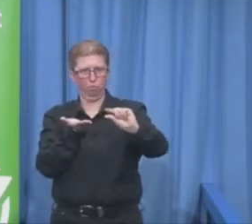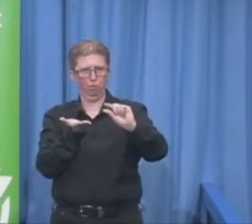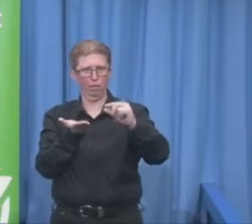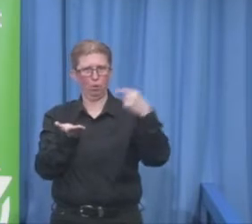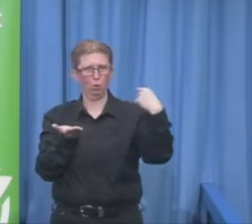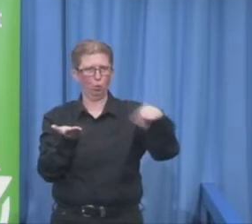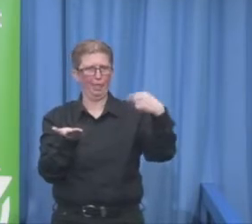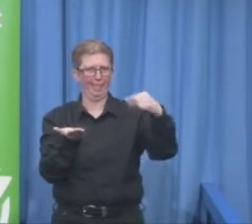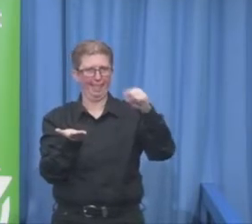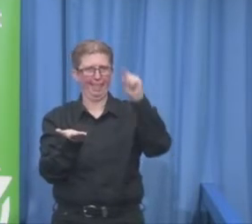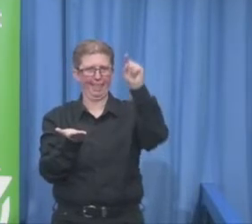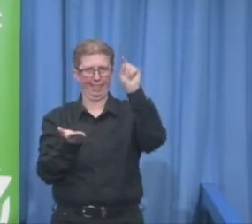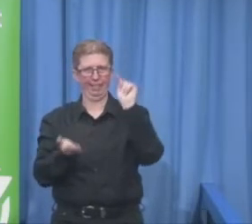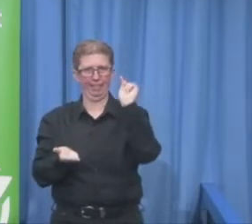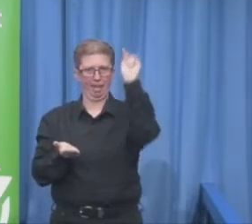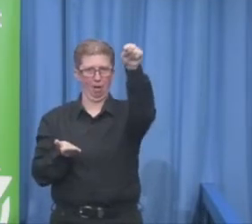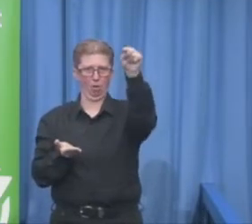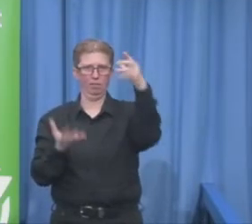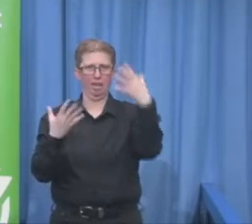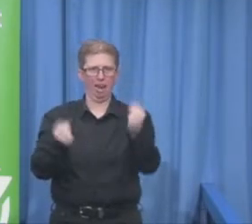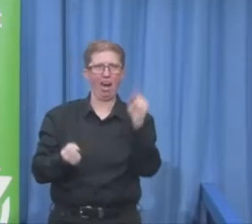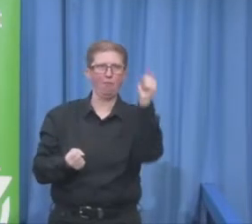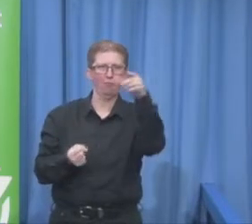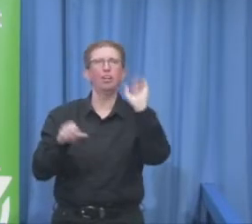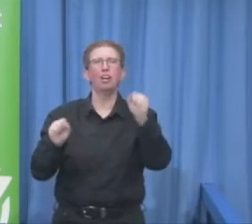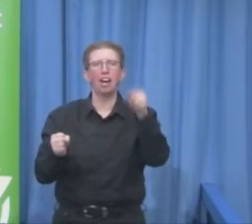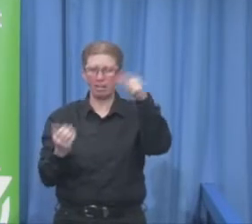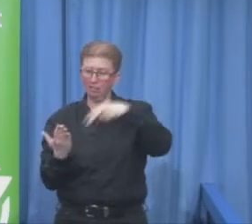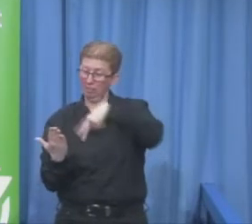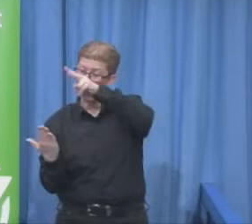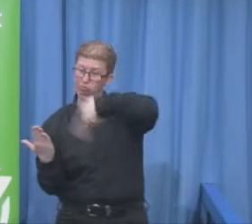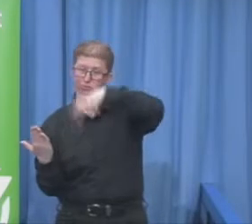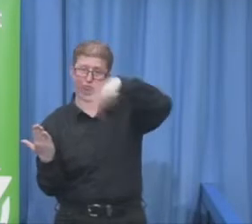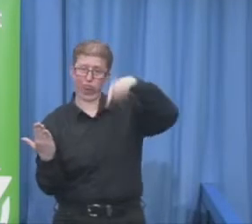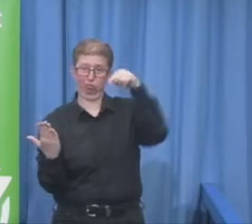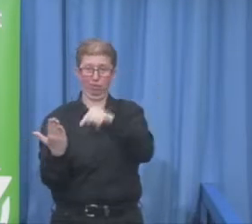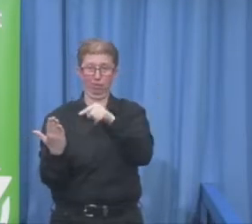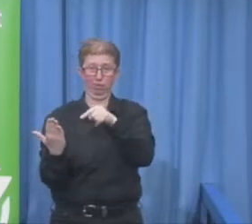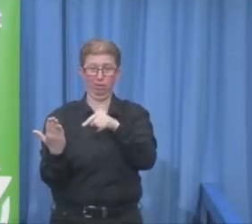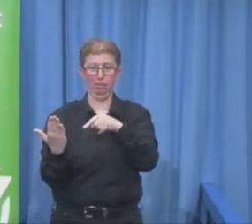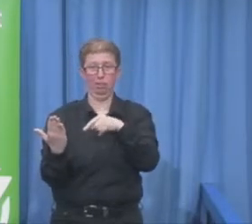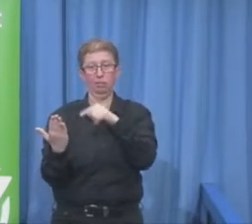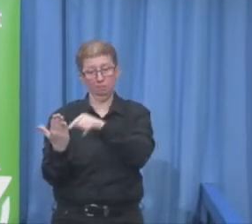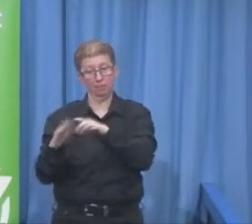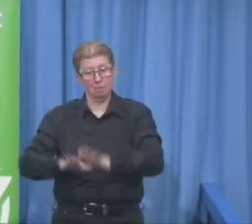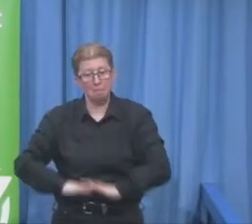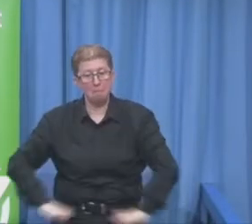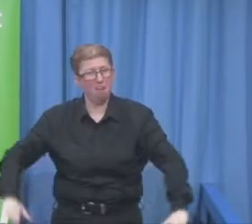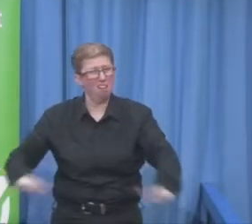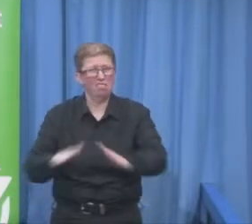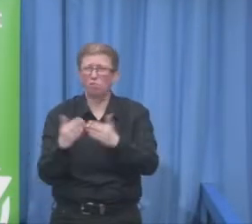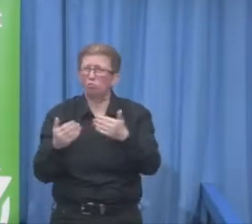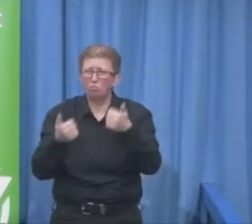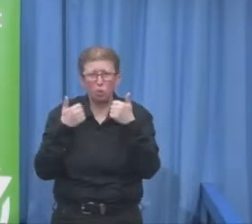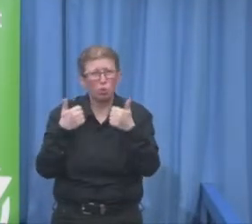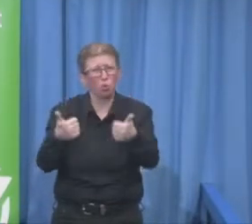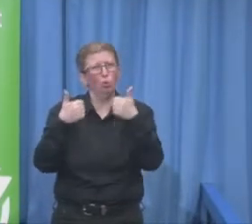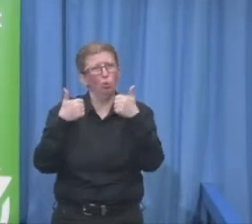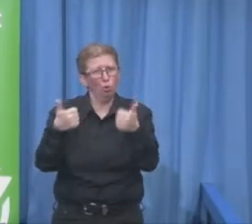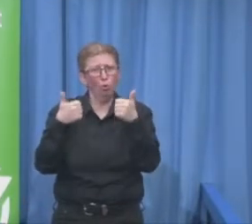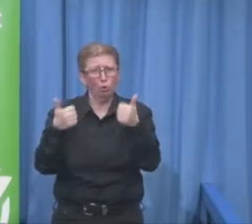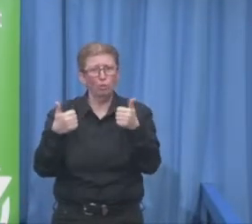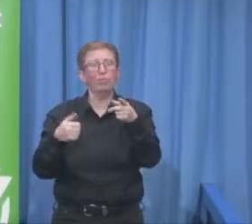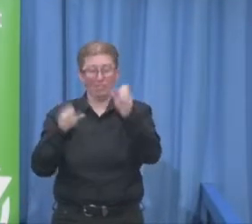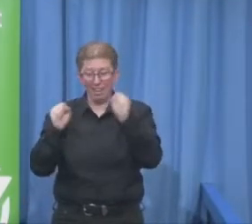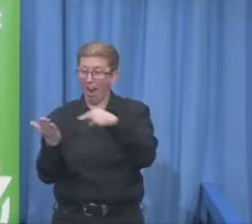basis to see what's going on how things are developing or not so you find in the two reports